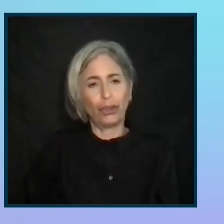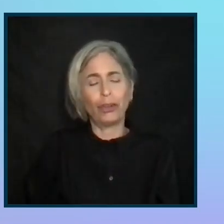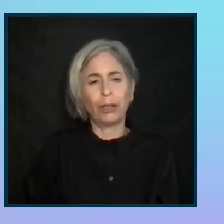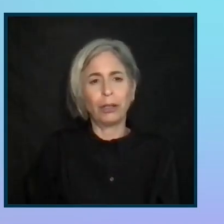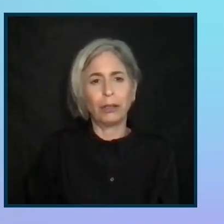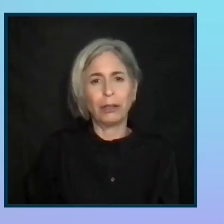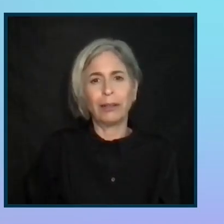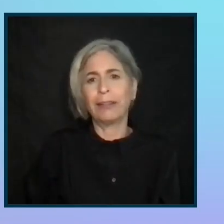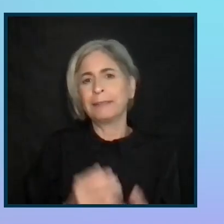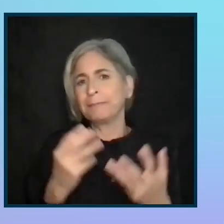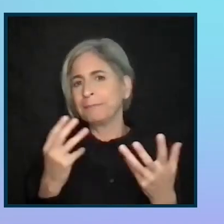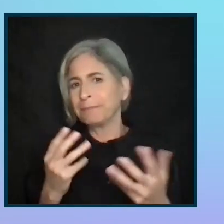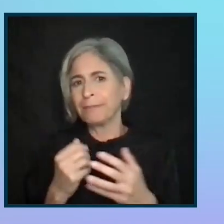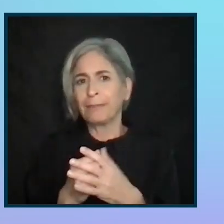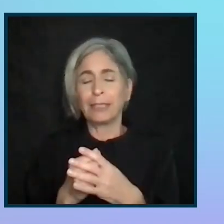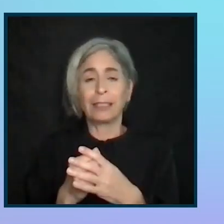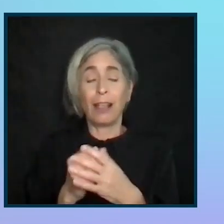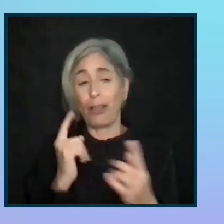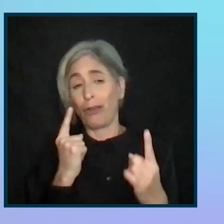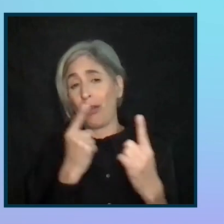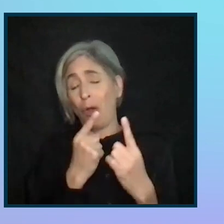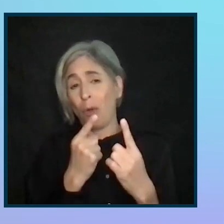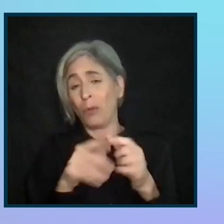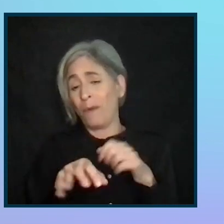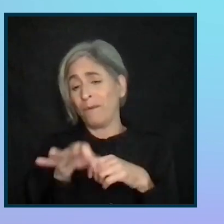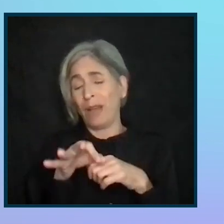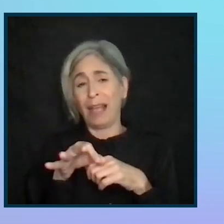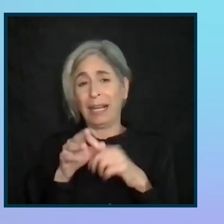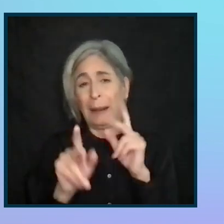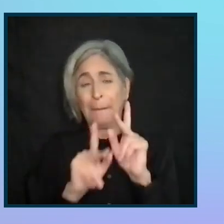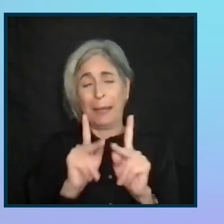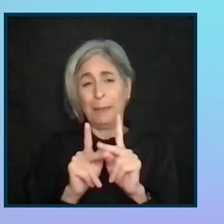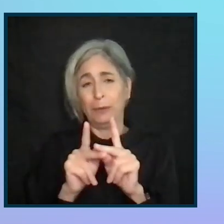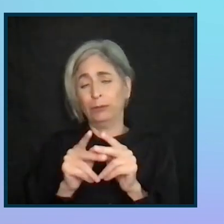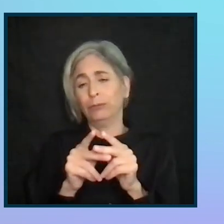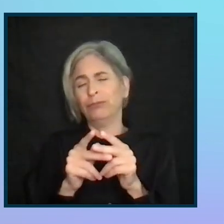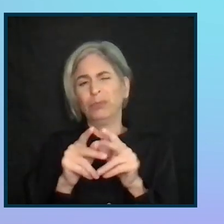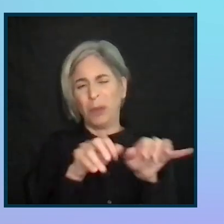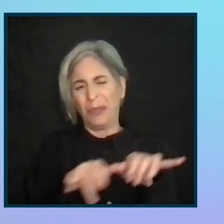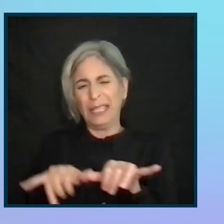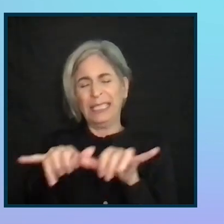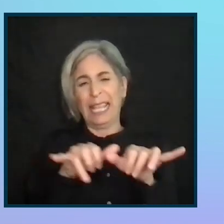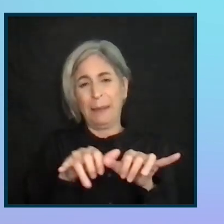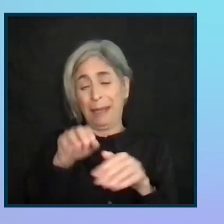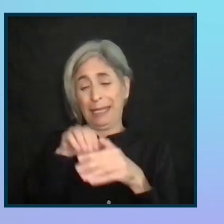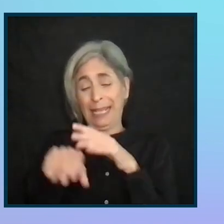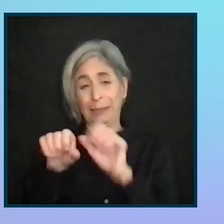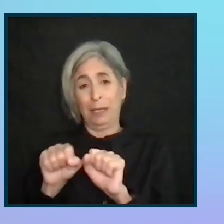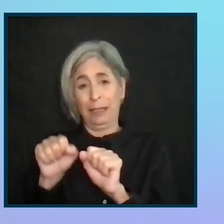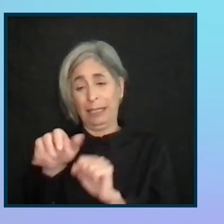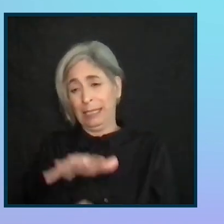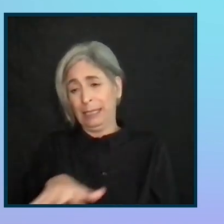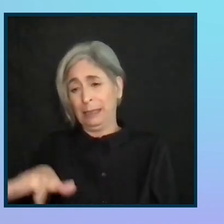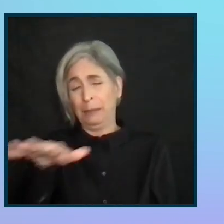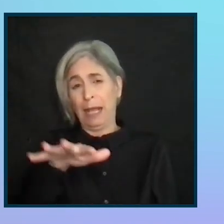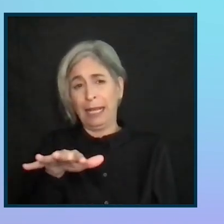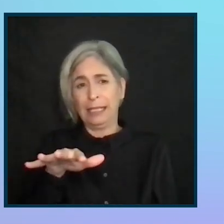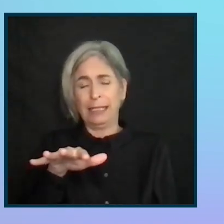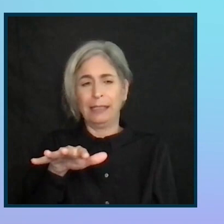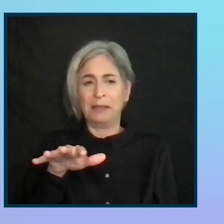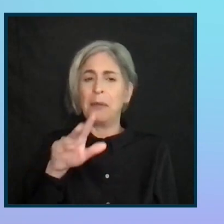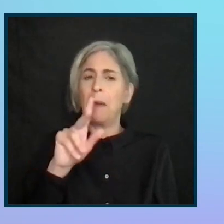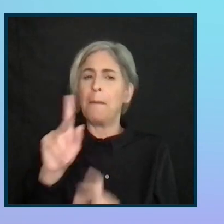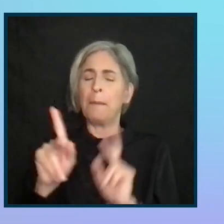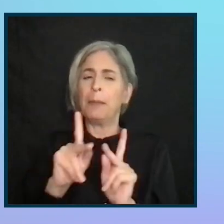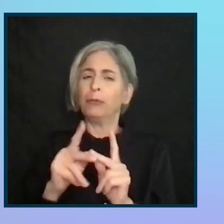And so, I mean, ultimately, you might find people with the same sorts of things. Generally, people in the accessibility space tend to be quite outspoken